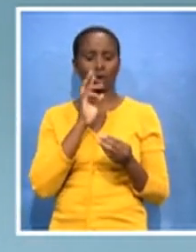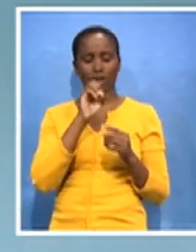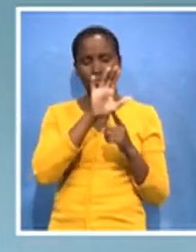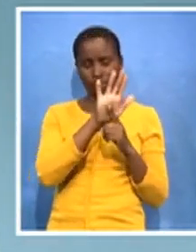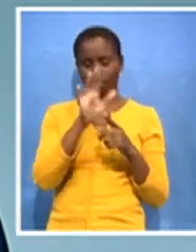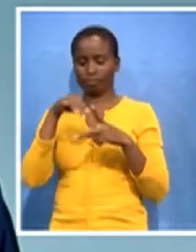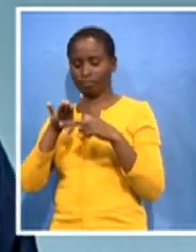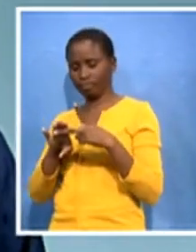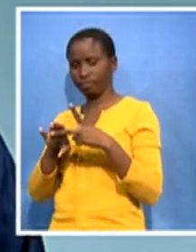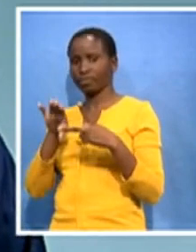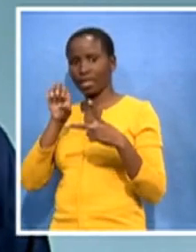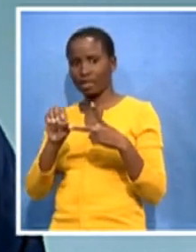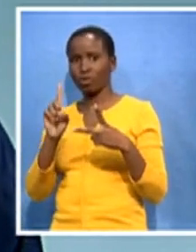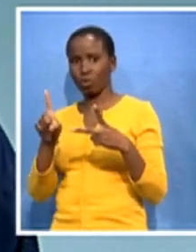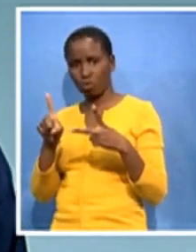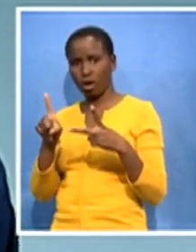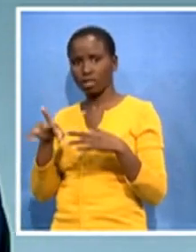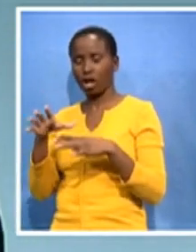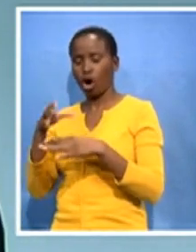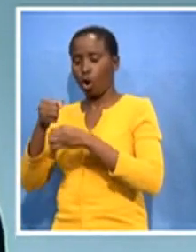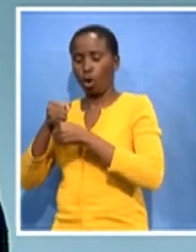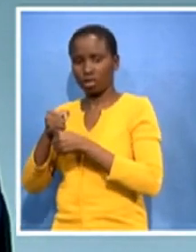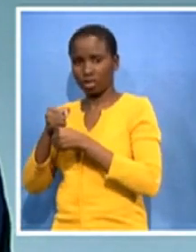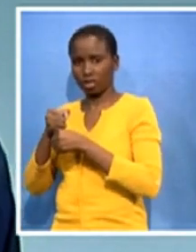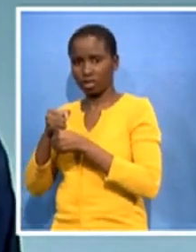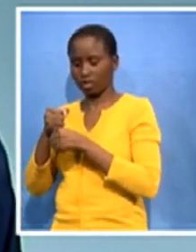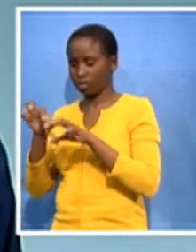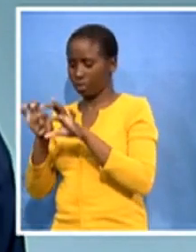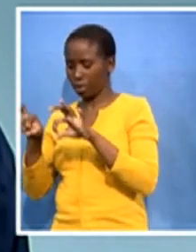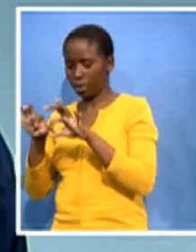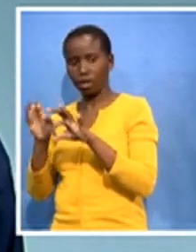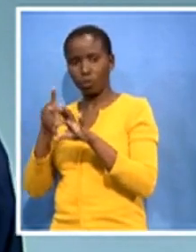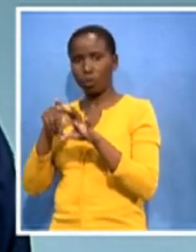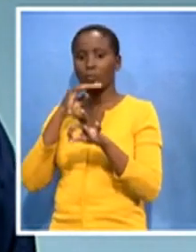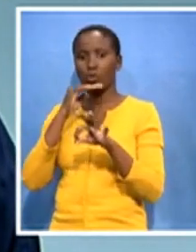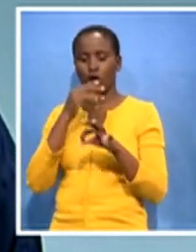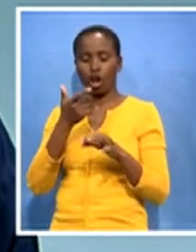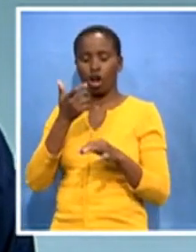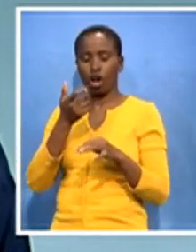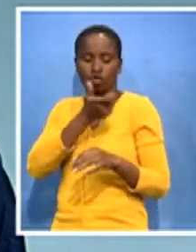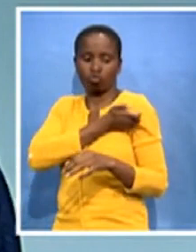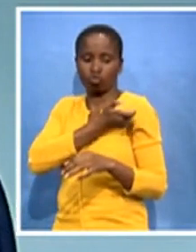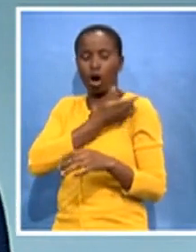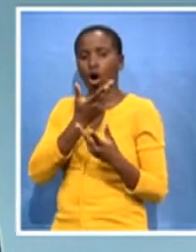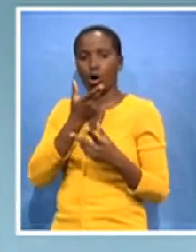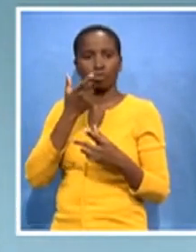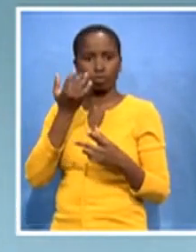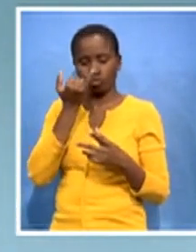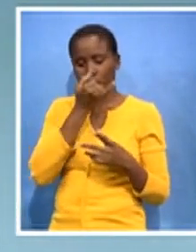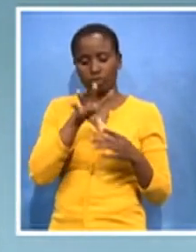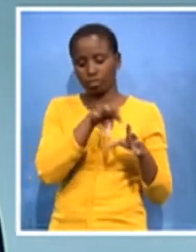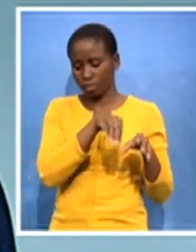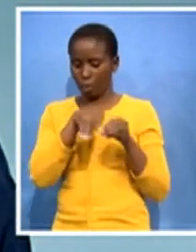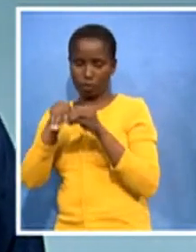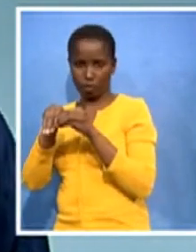vessel where we will transfer the drug substance or the active part of the solution, and we will dilute it with the